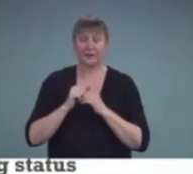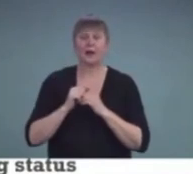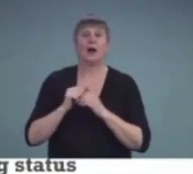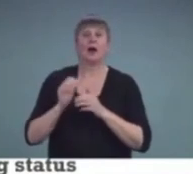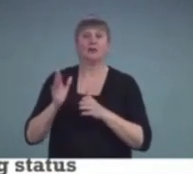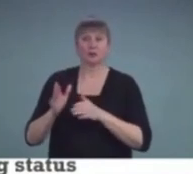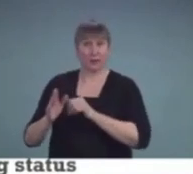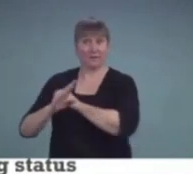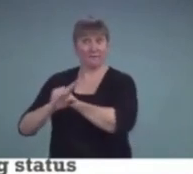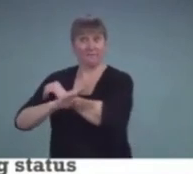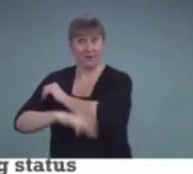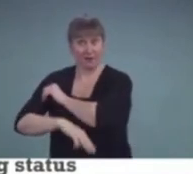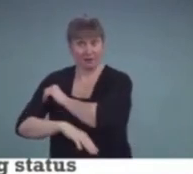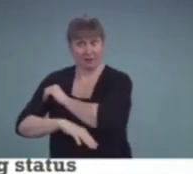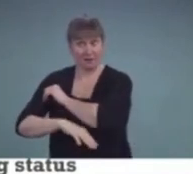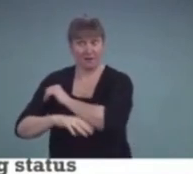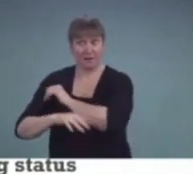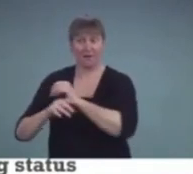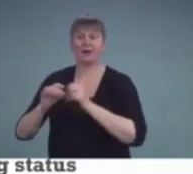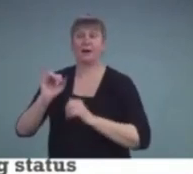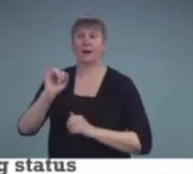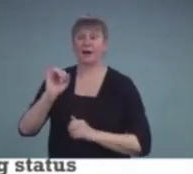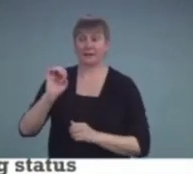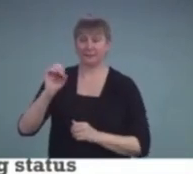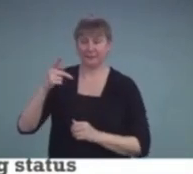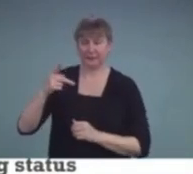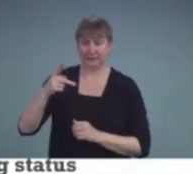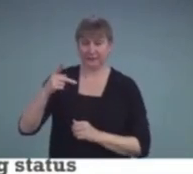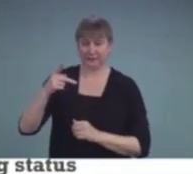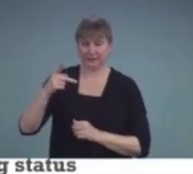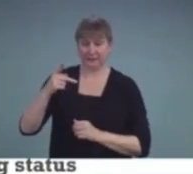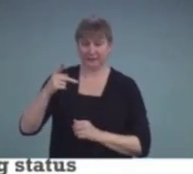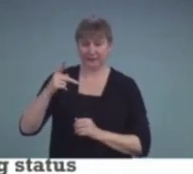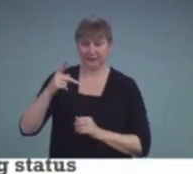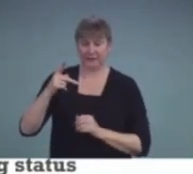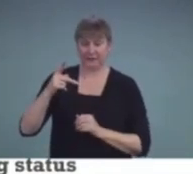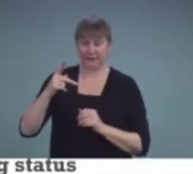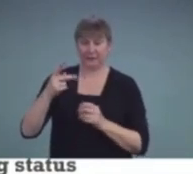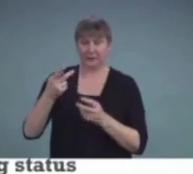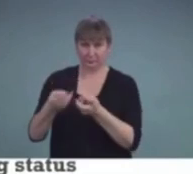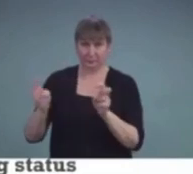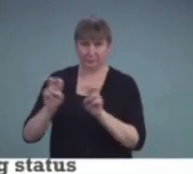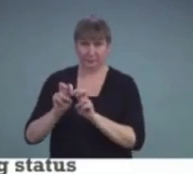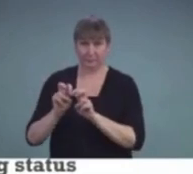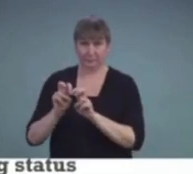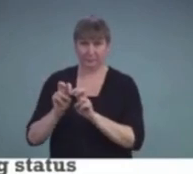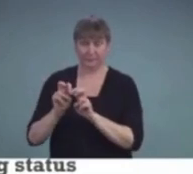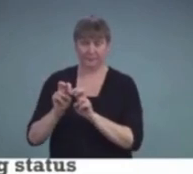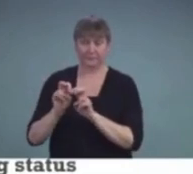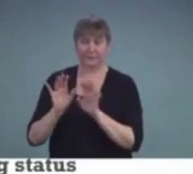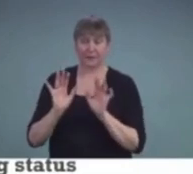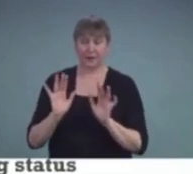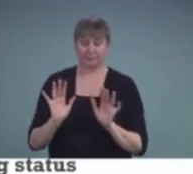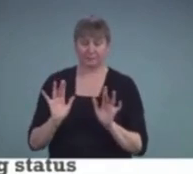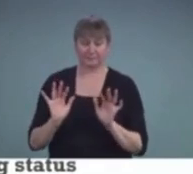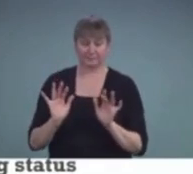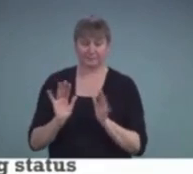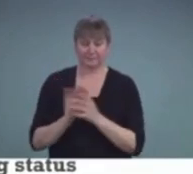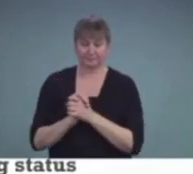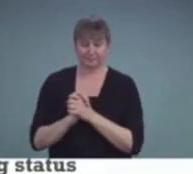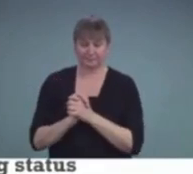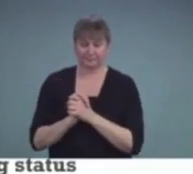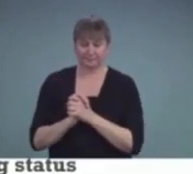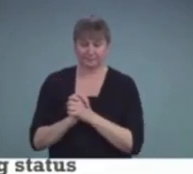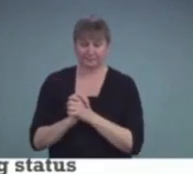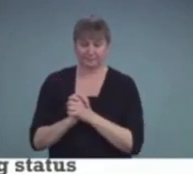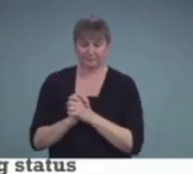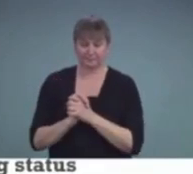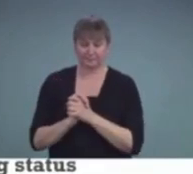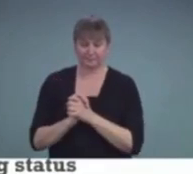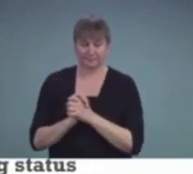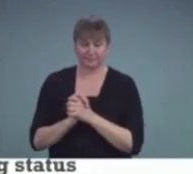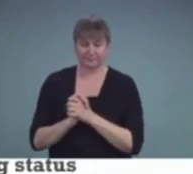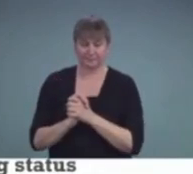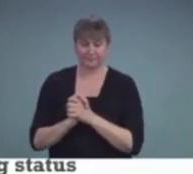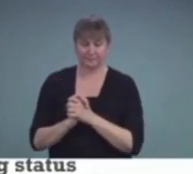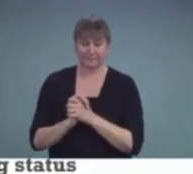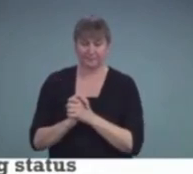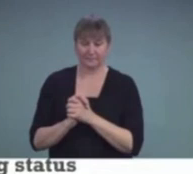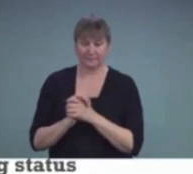they